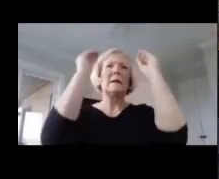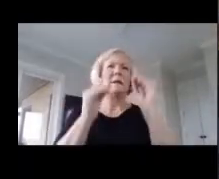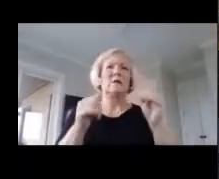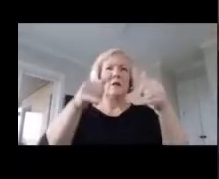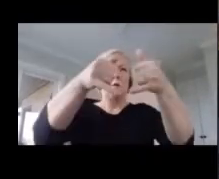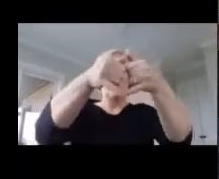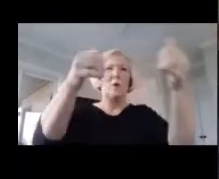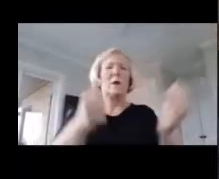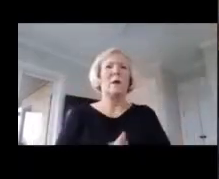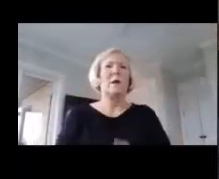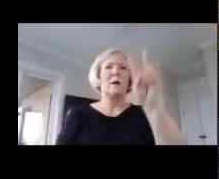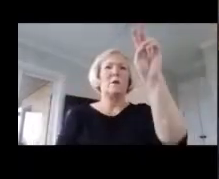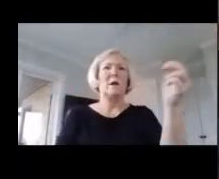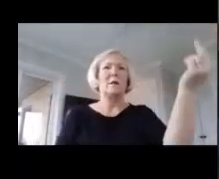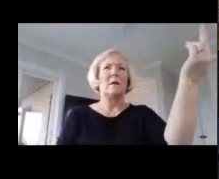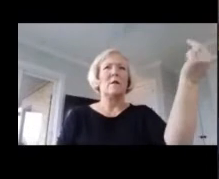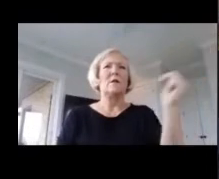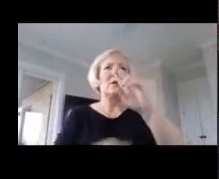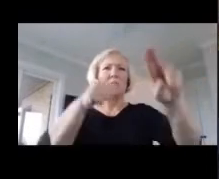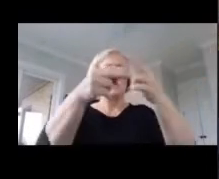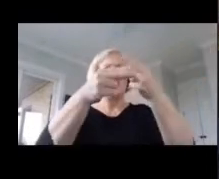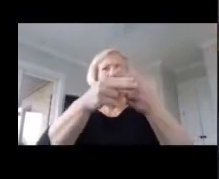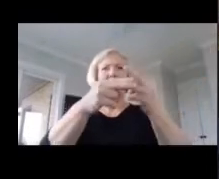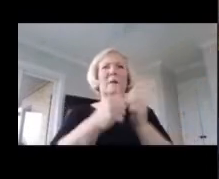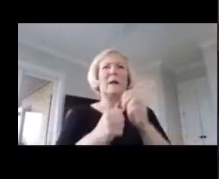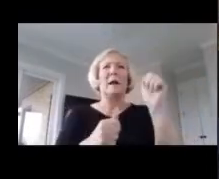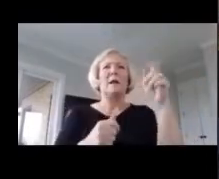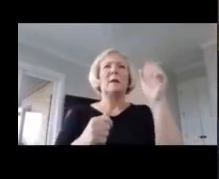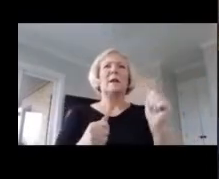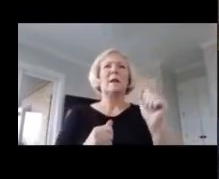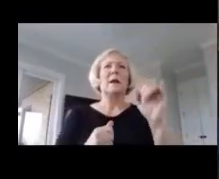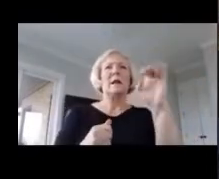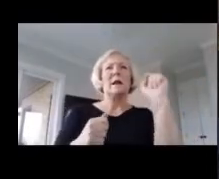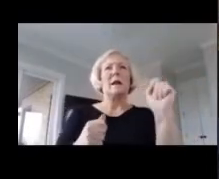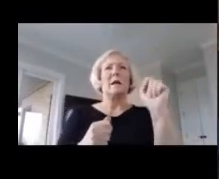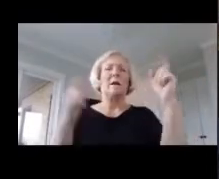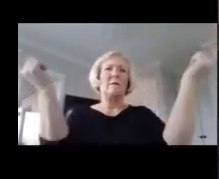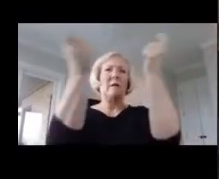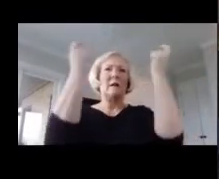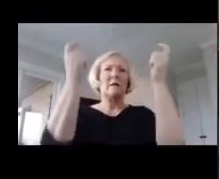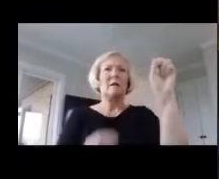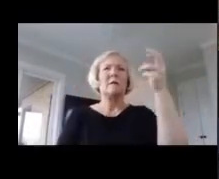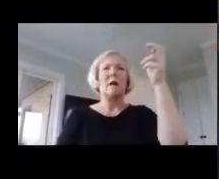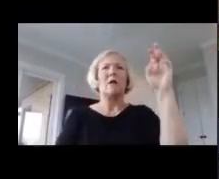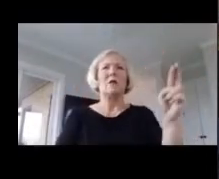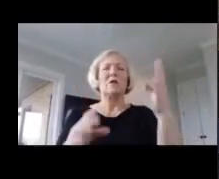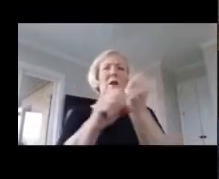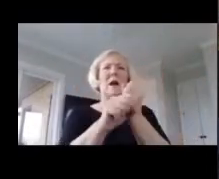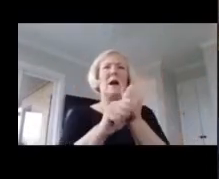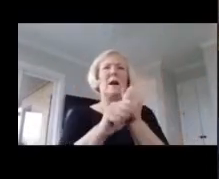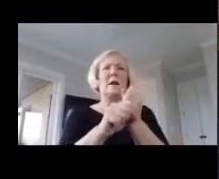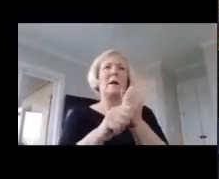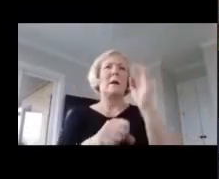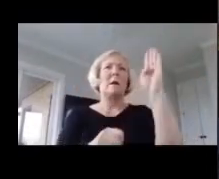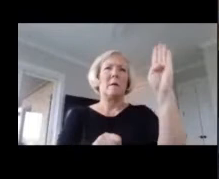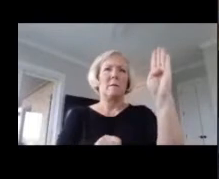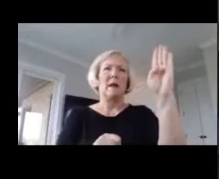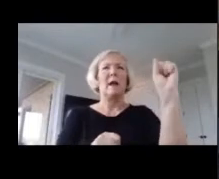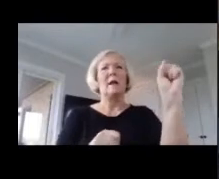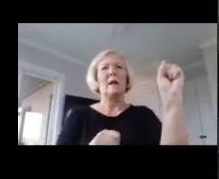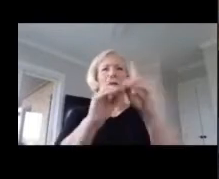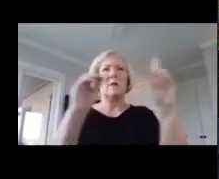In 2013, Brookins was named an Aspen Ideas Festival Scholar. She received a Bachelor of Science degree from the University of Florida.